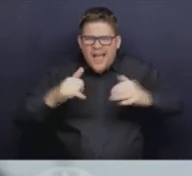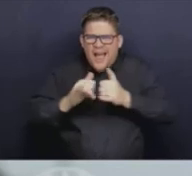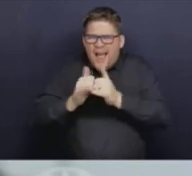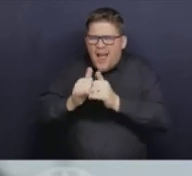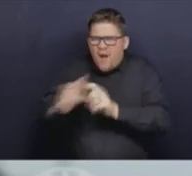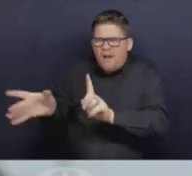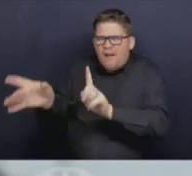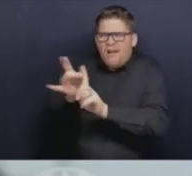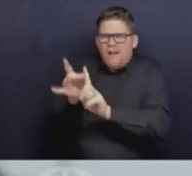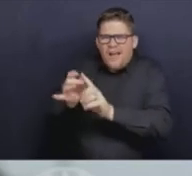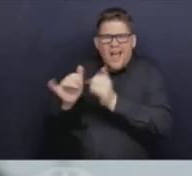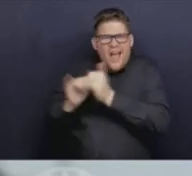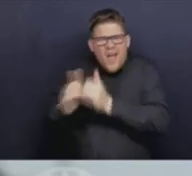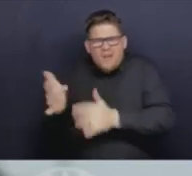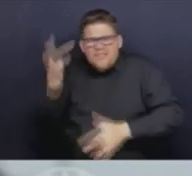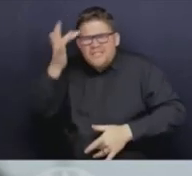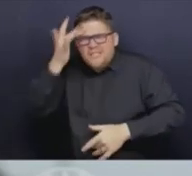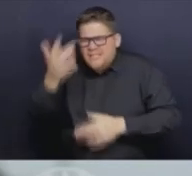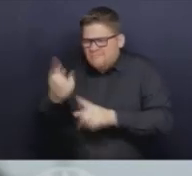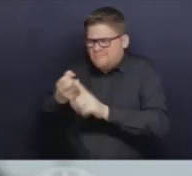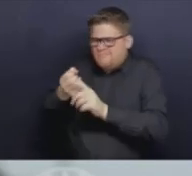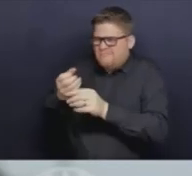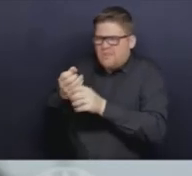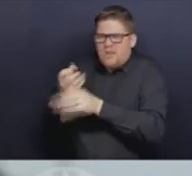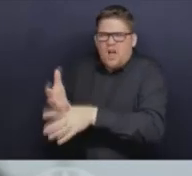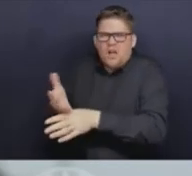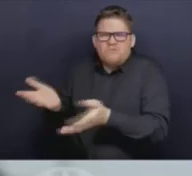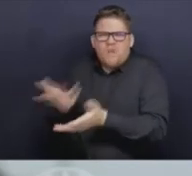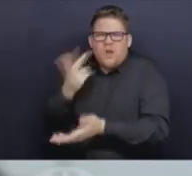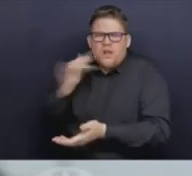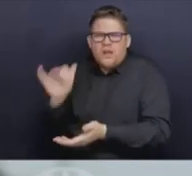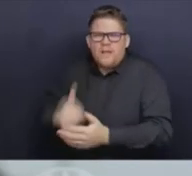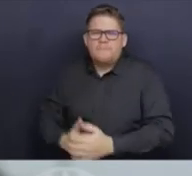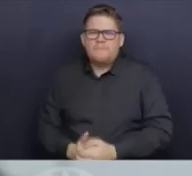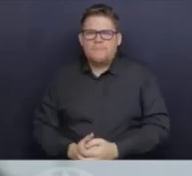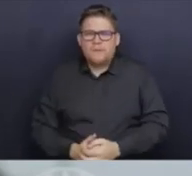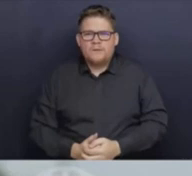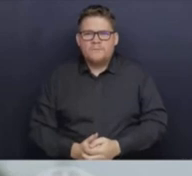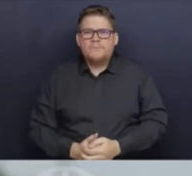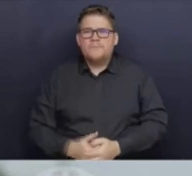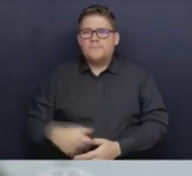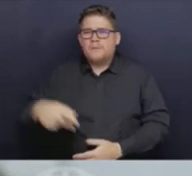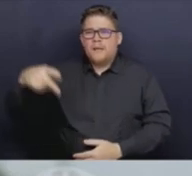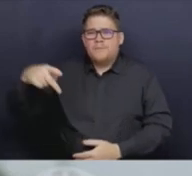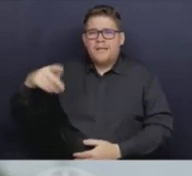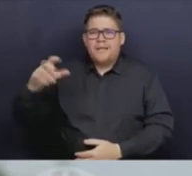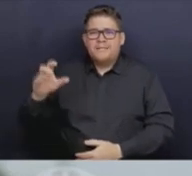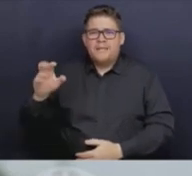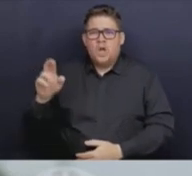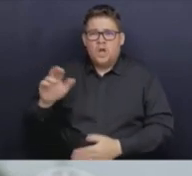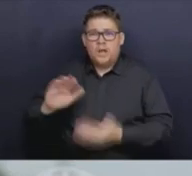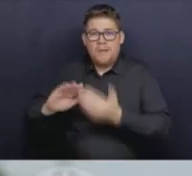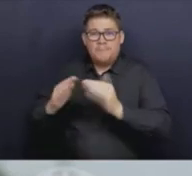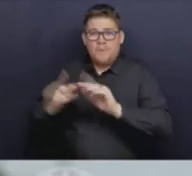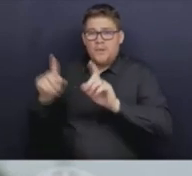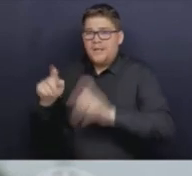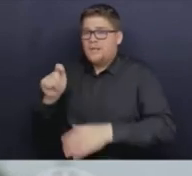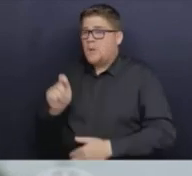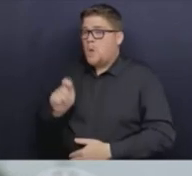And we also do it on community PCR tests and the tests from our central provider network.